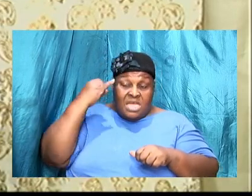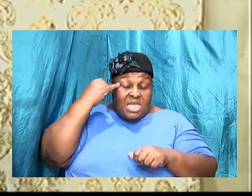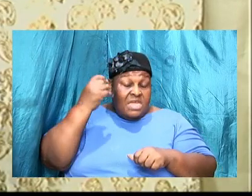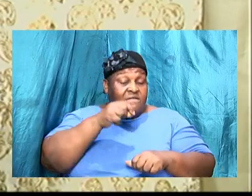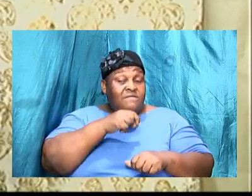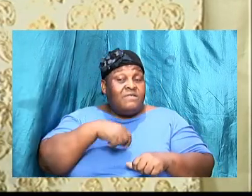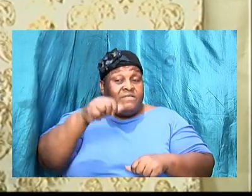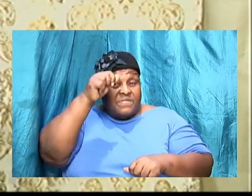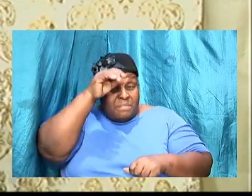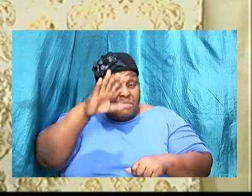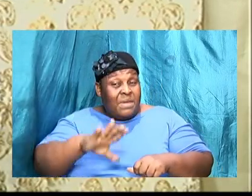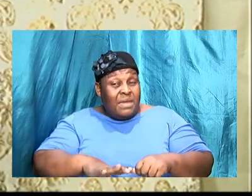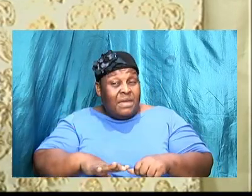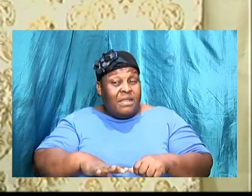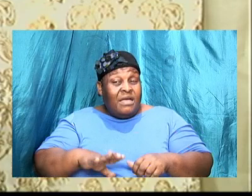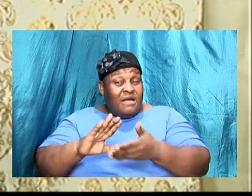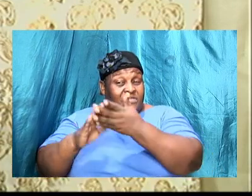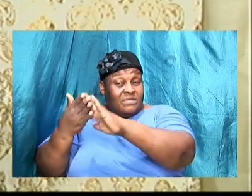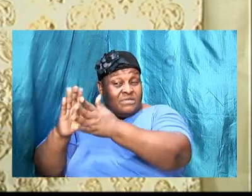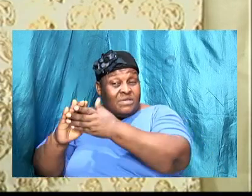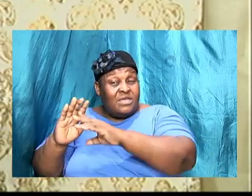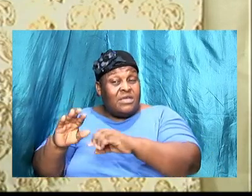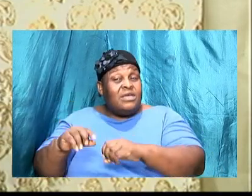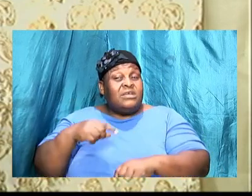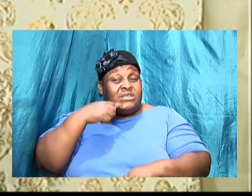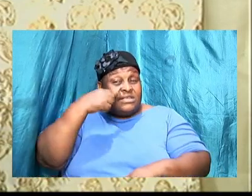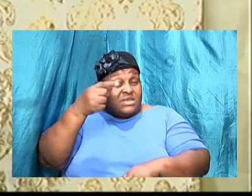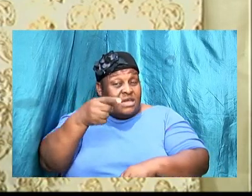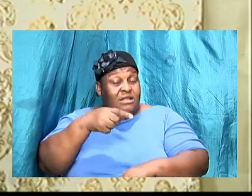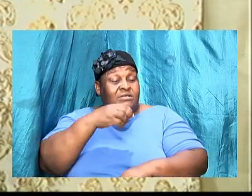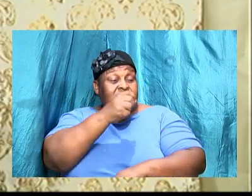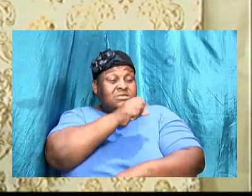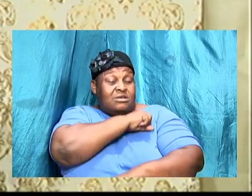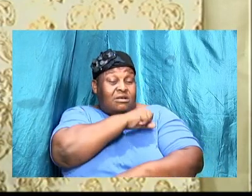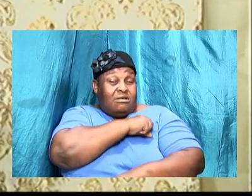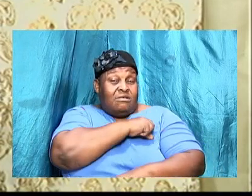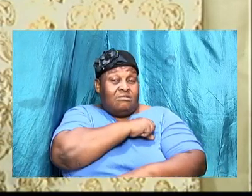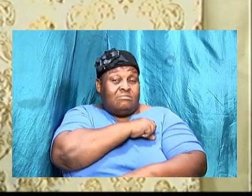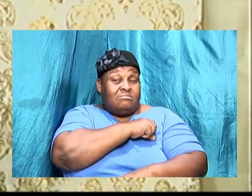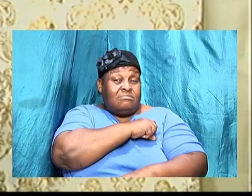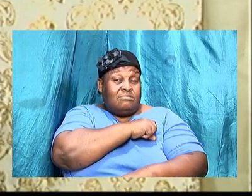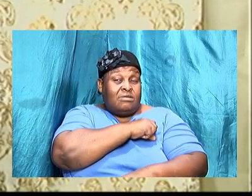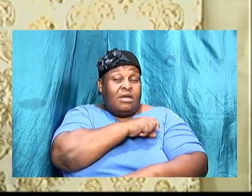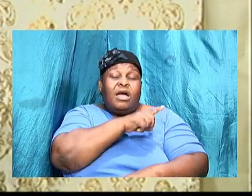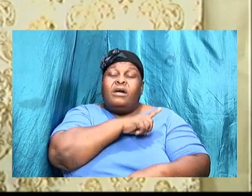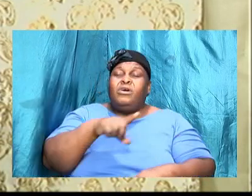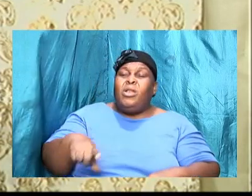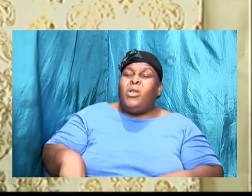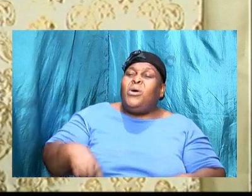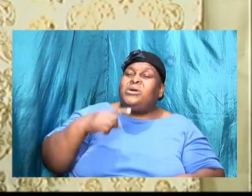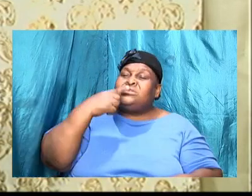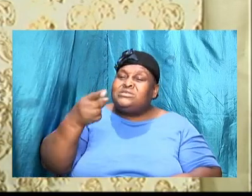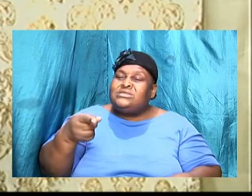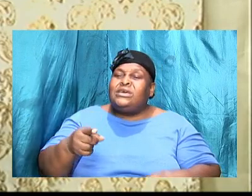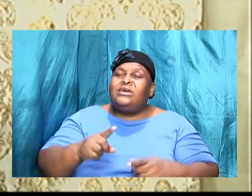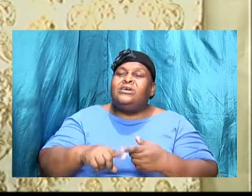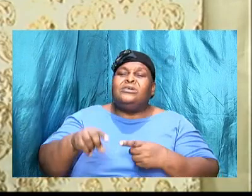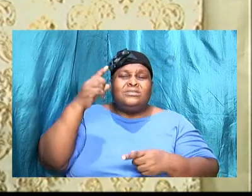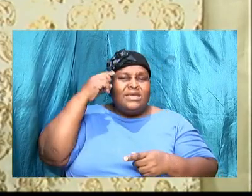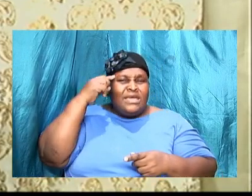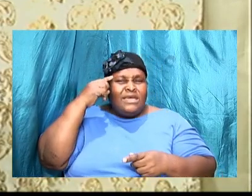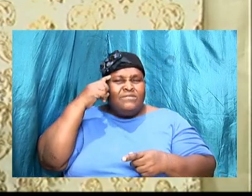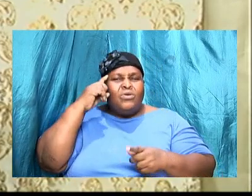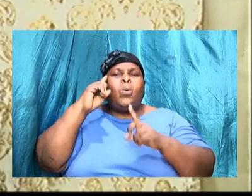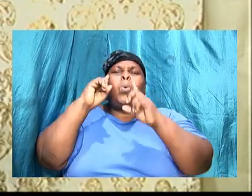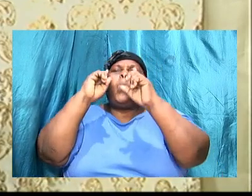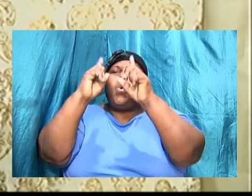over to Saul and the Lord said unto him go because if you stay there and